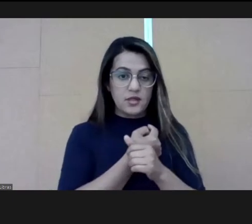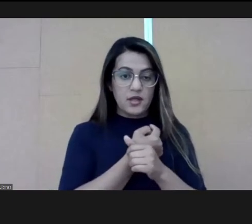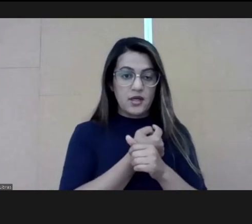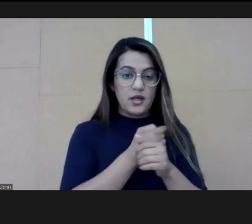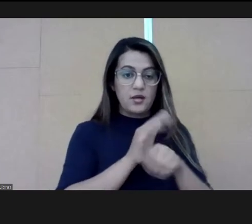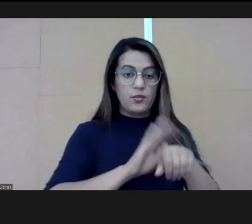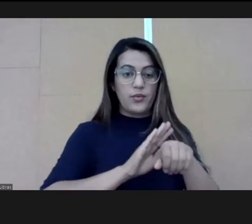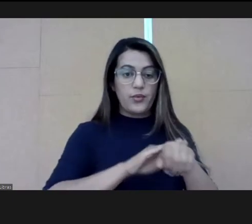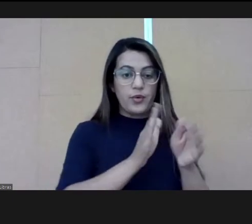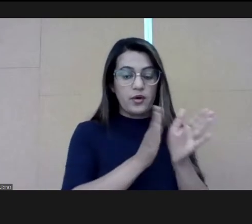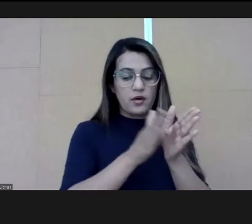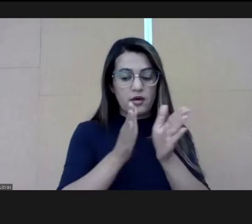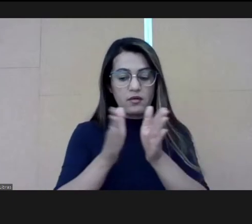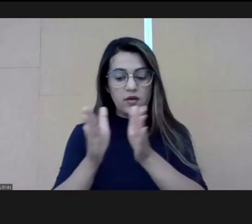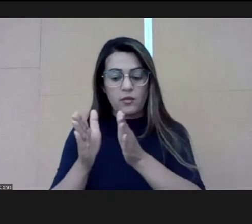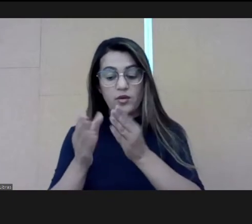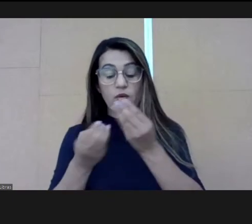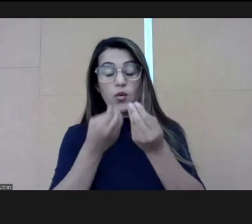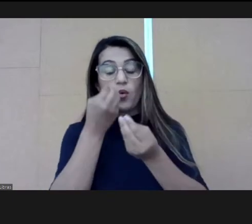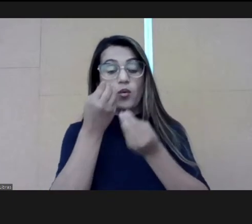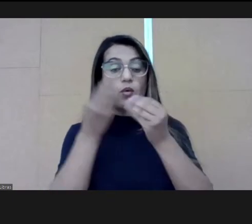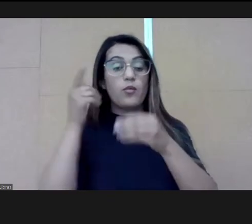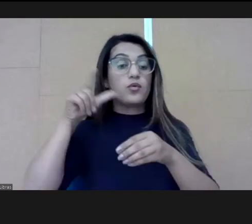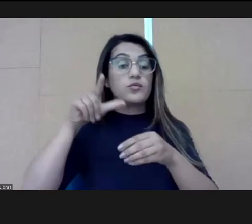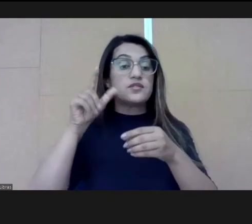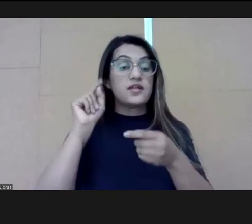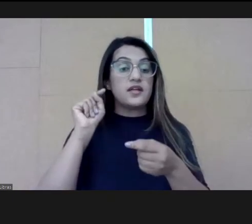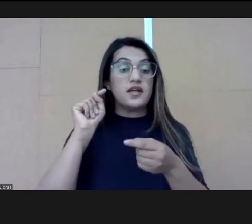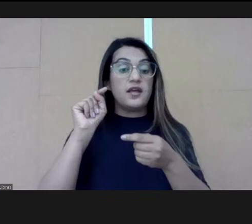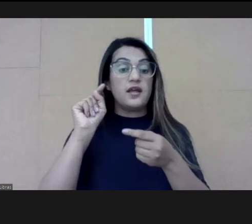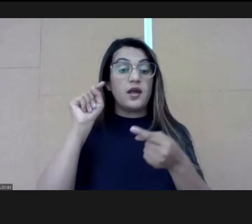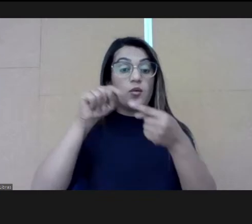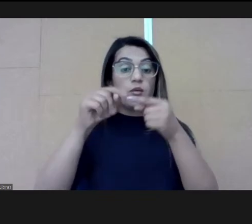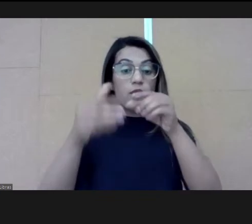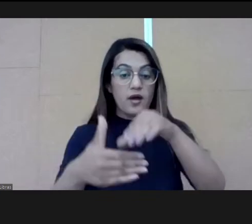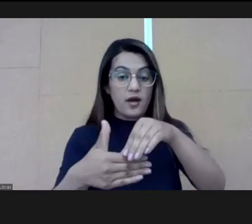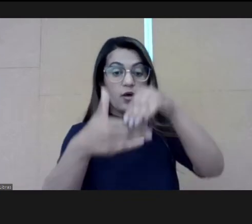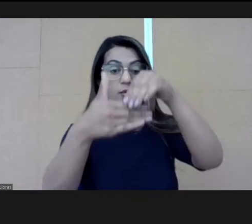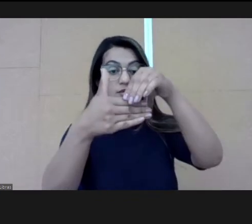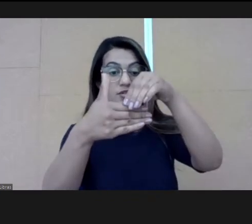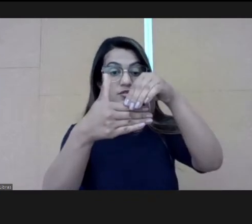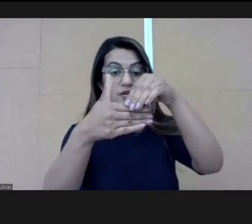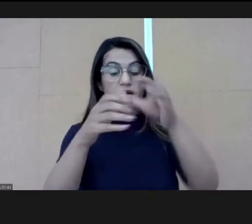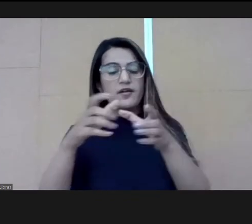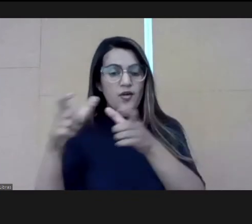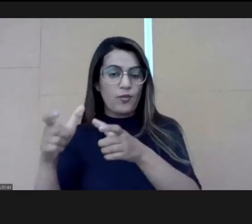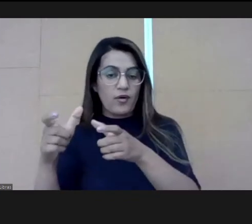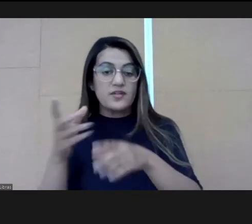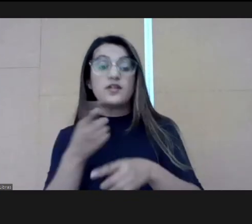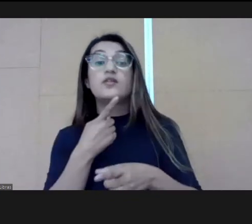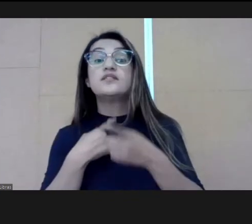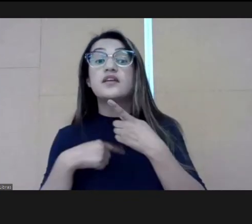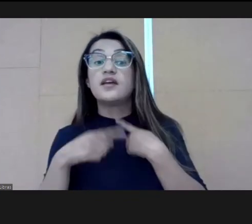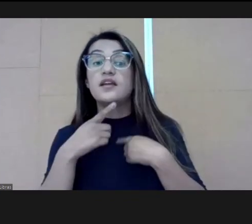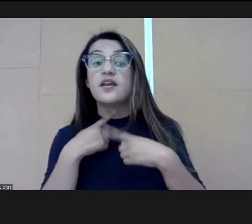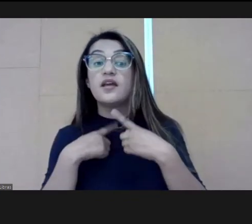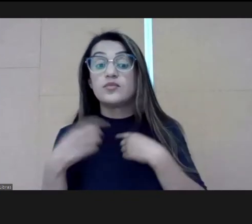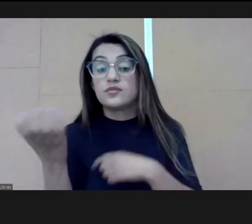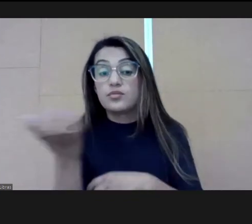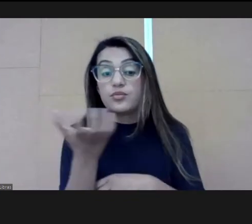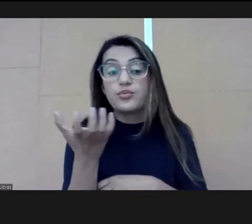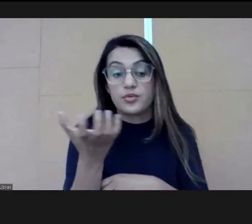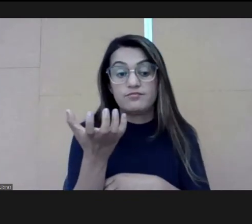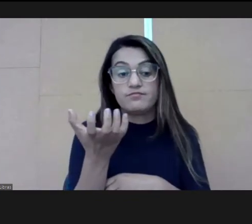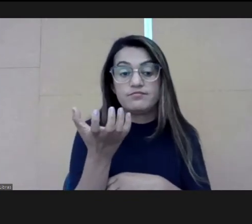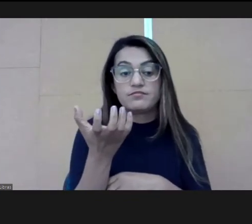Many times, we spoke about how to reach those leaders. Because one thing is to want